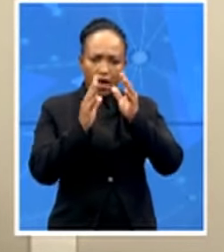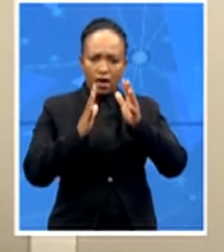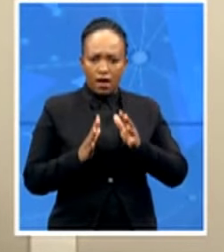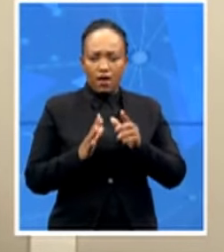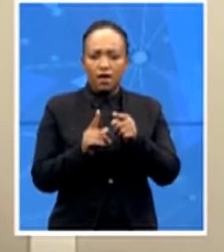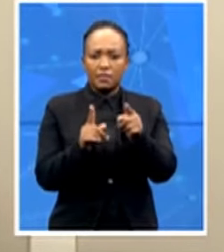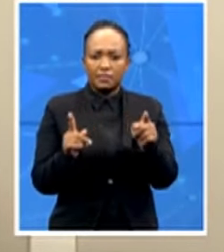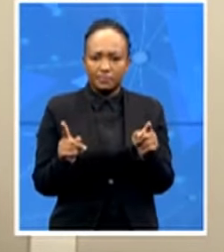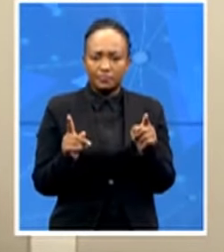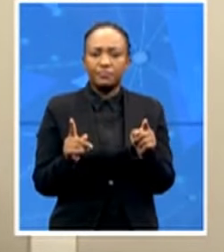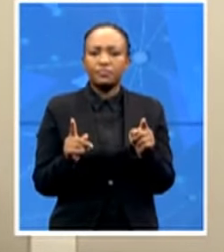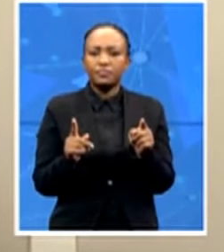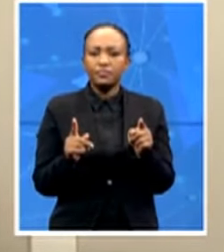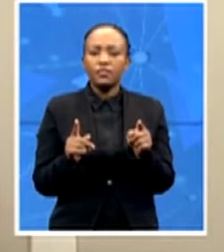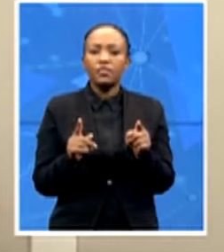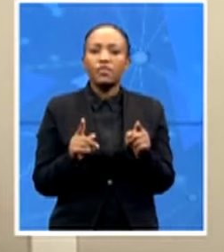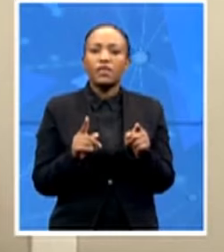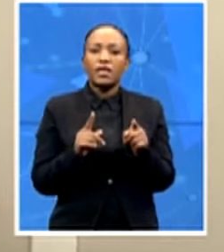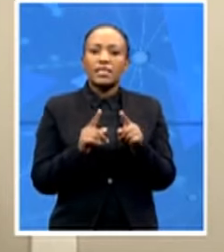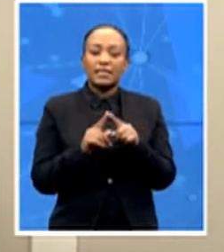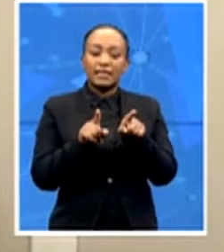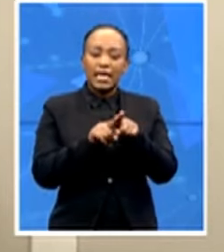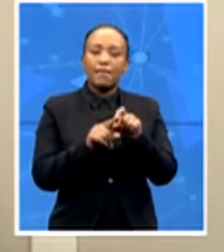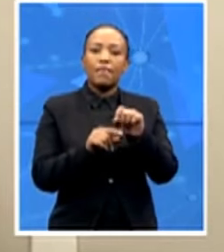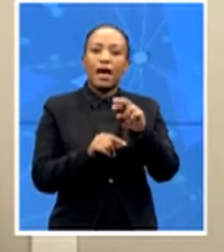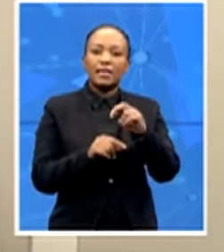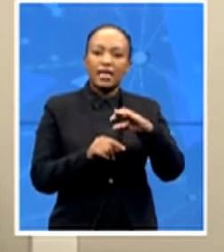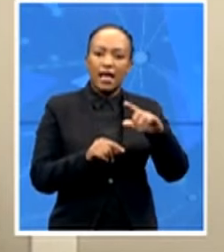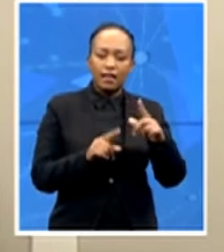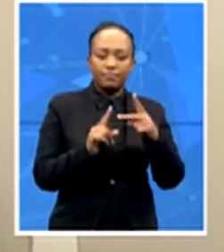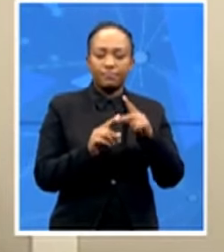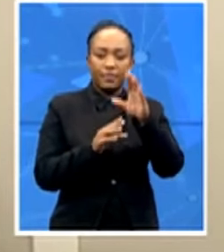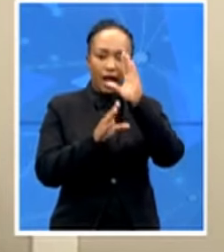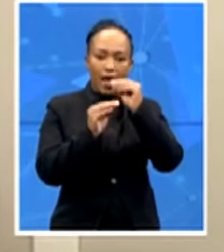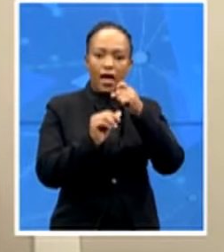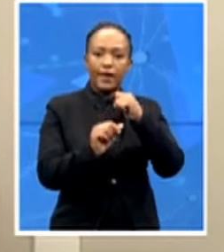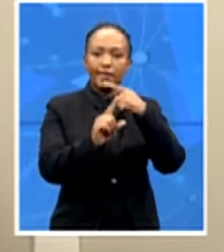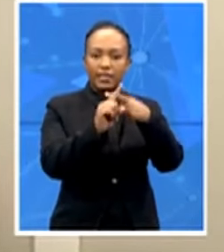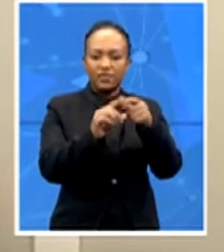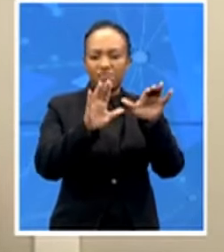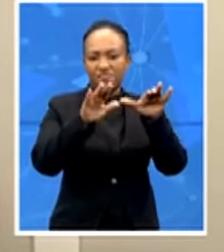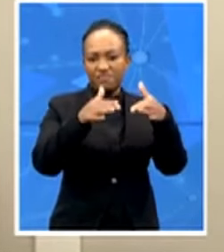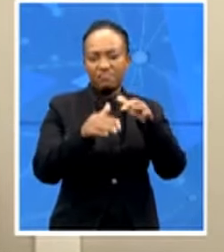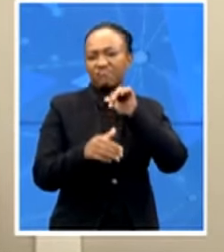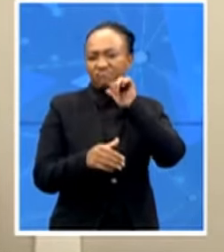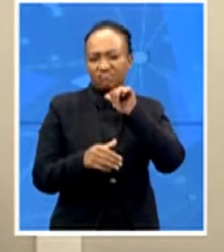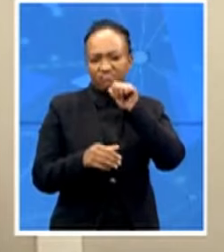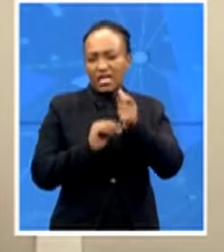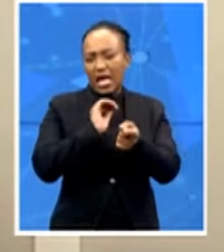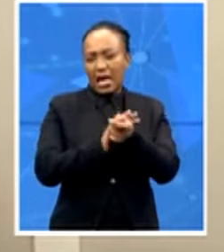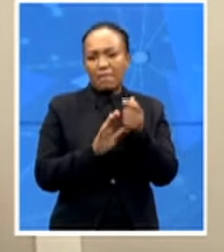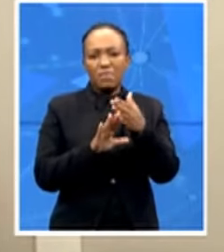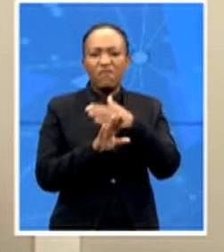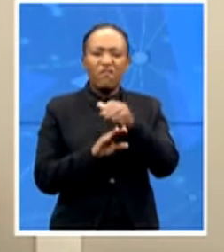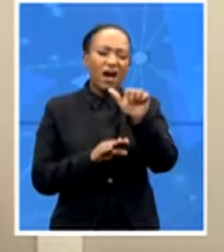executive yes it it has nothing to do with what happened at to other schools we've been planning